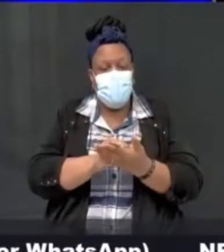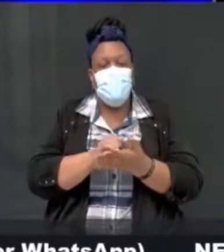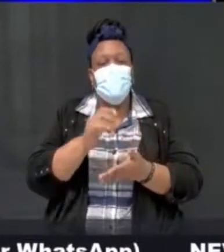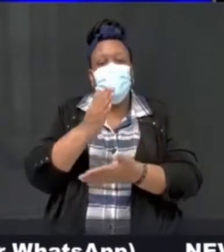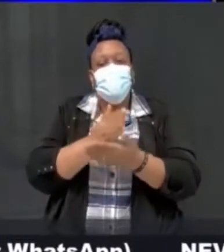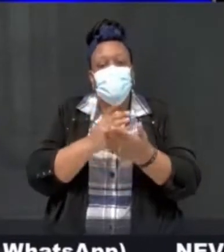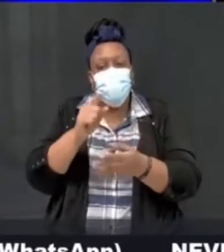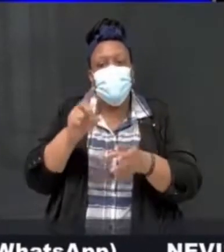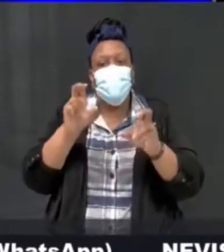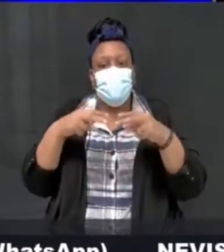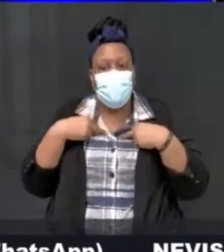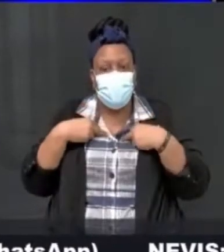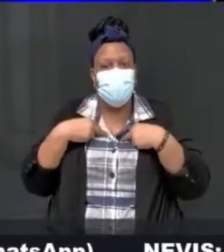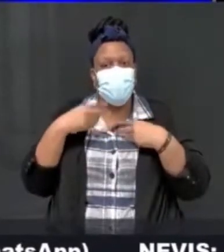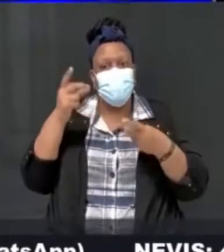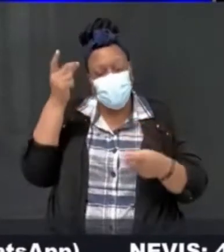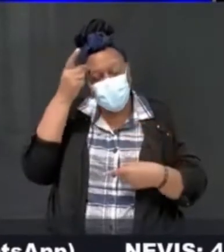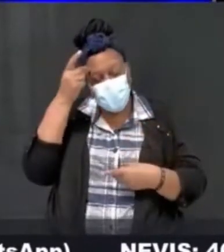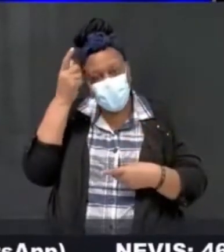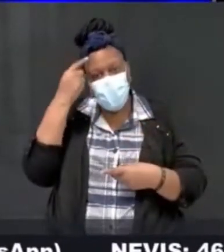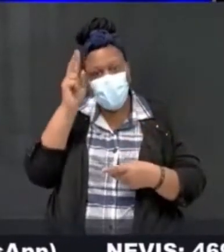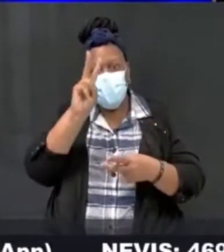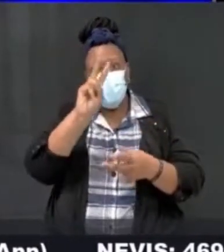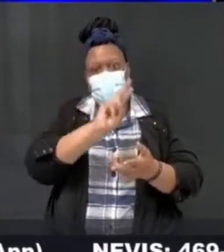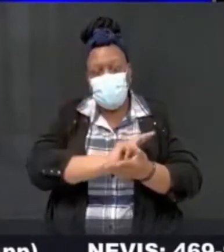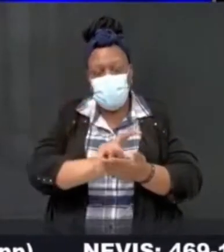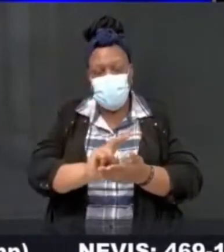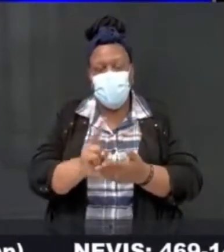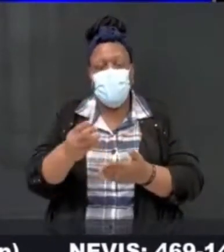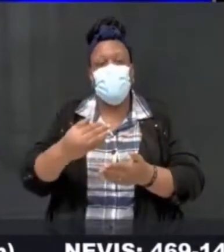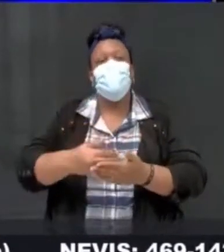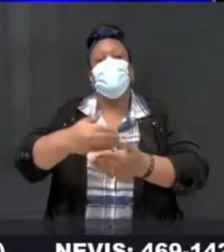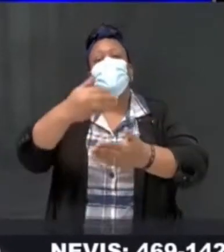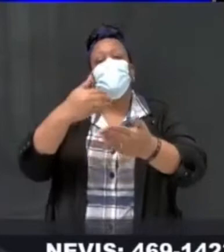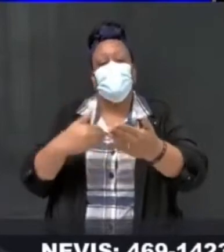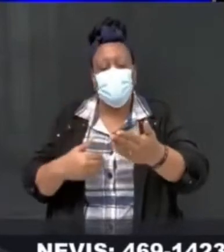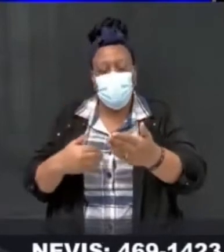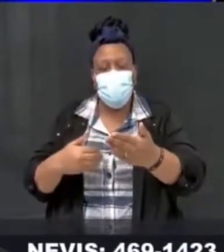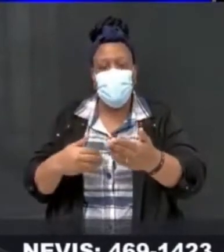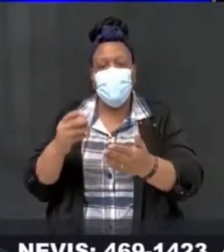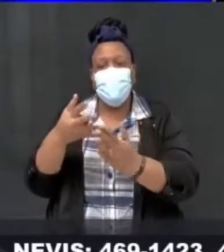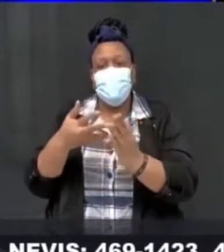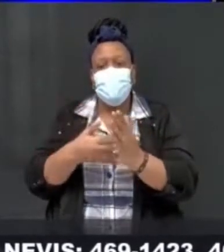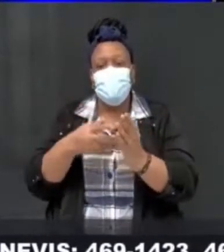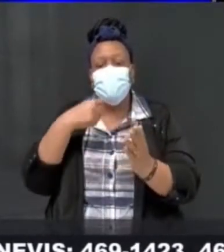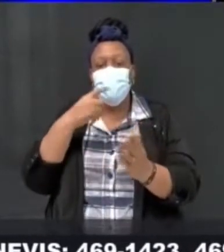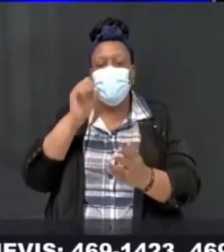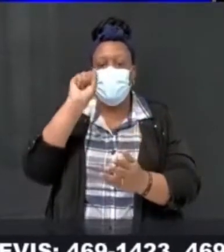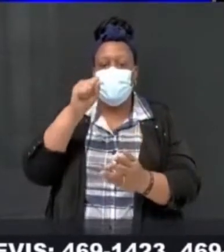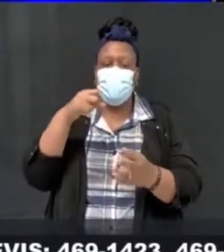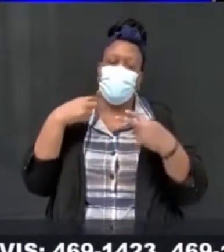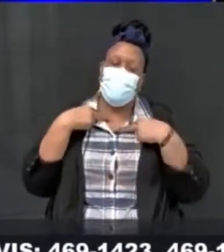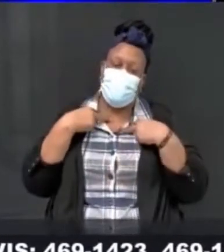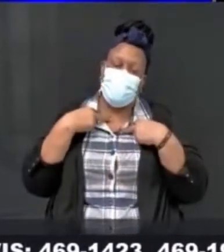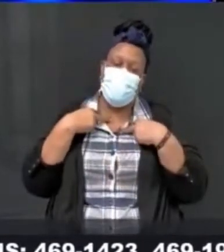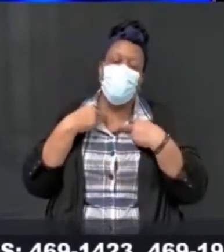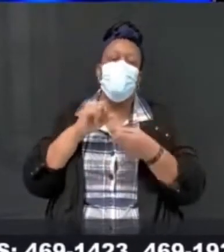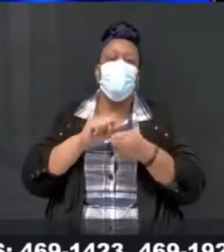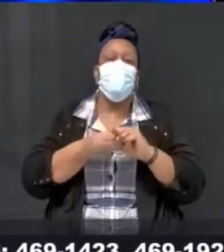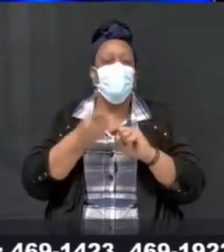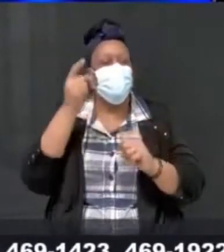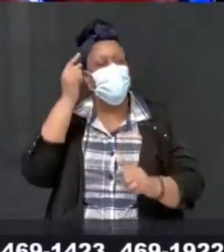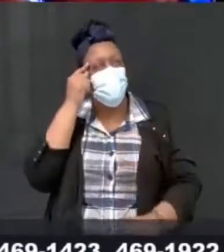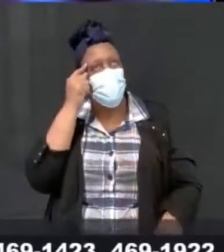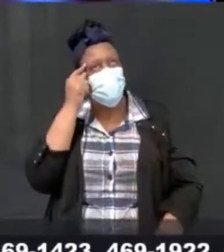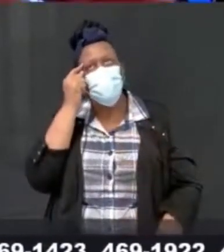spreading the virus before the test shows up being positive. And that is why we made a scientific decision